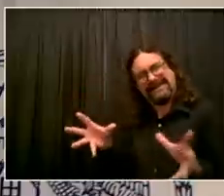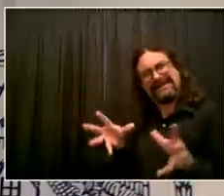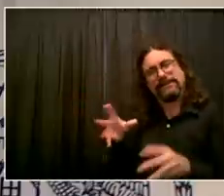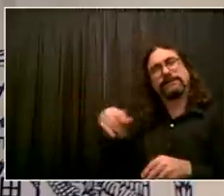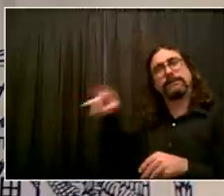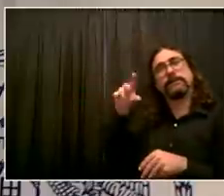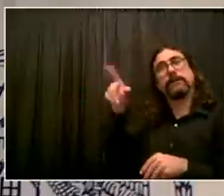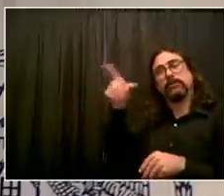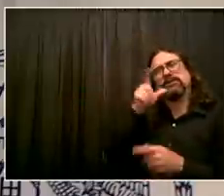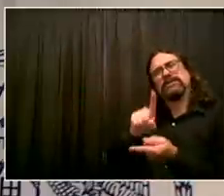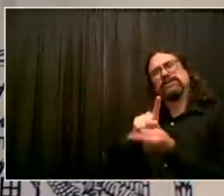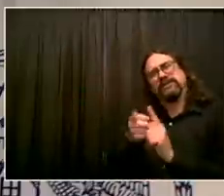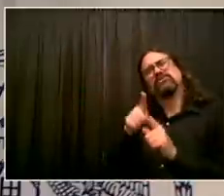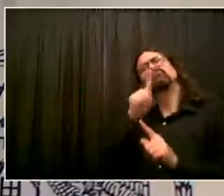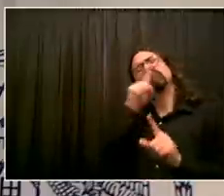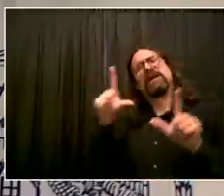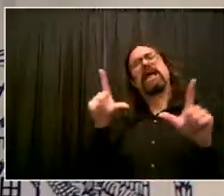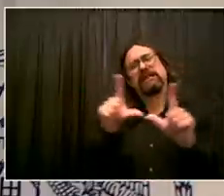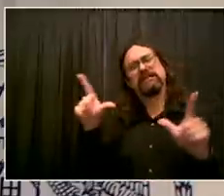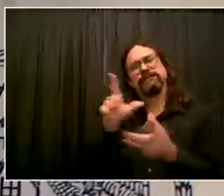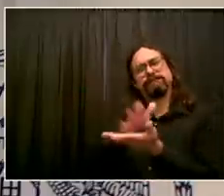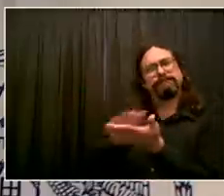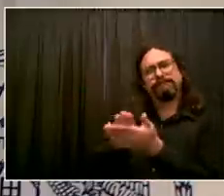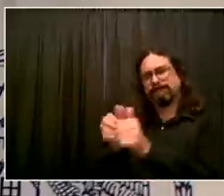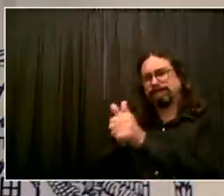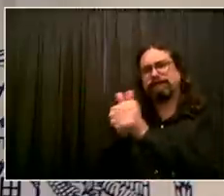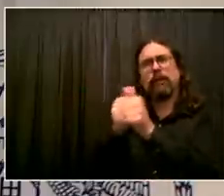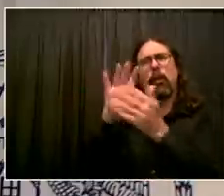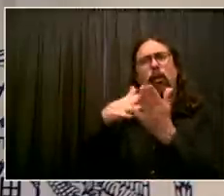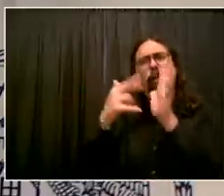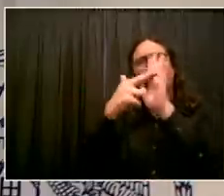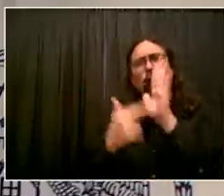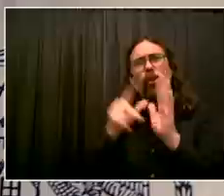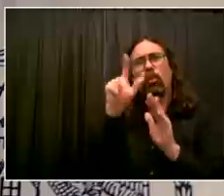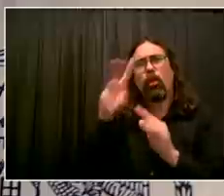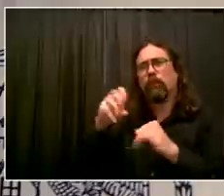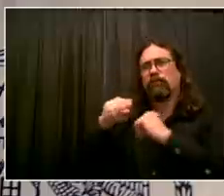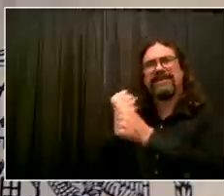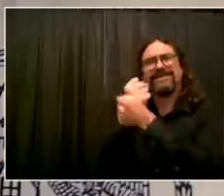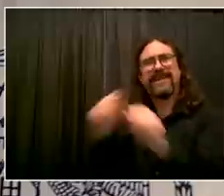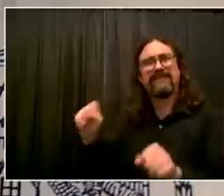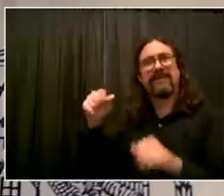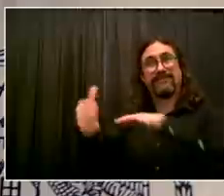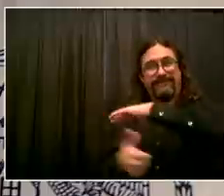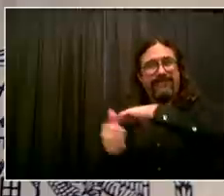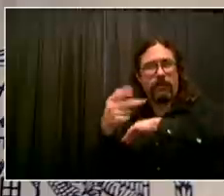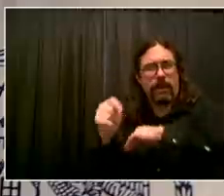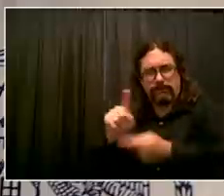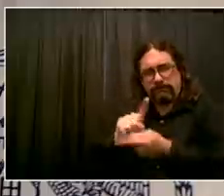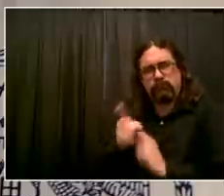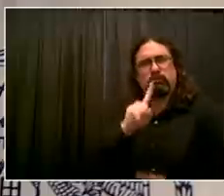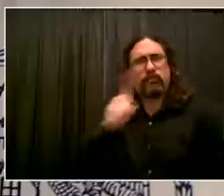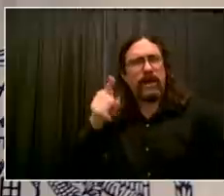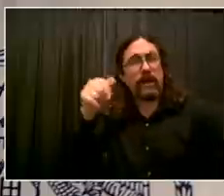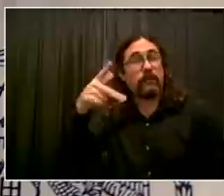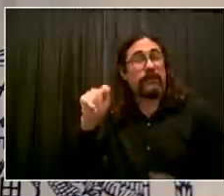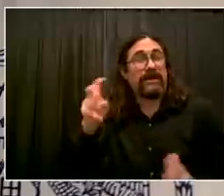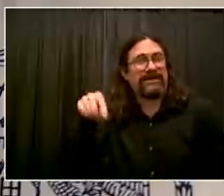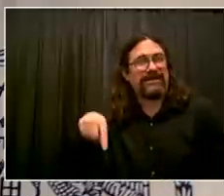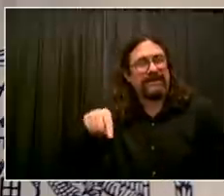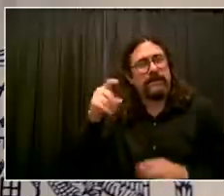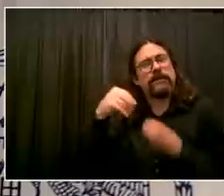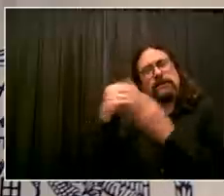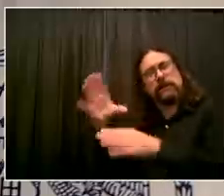We're going to need the help from the state, because if we can find a way to finance these improvements and conversions, it will help the